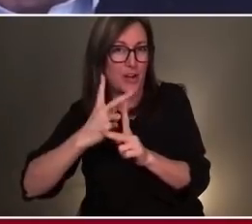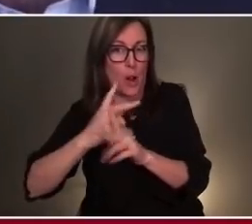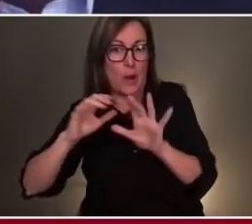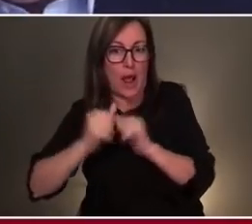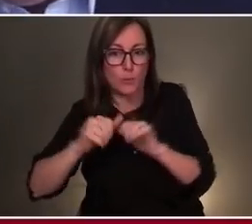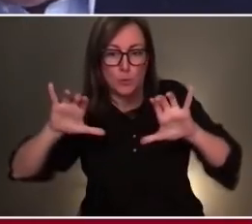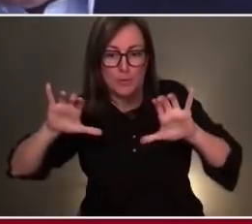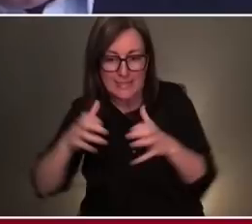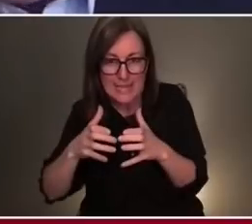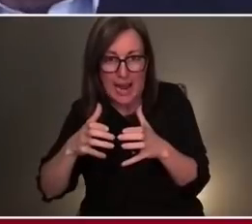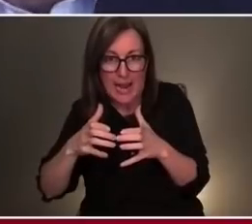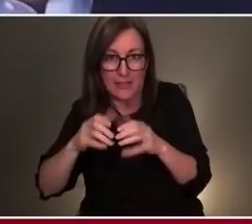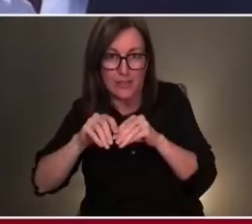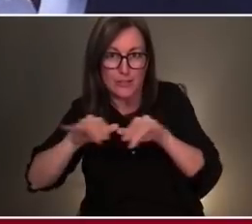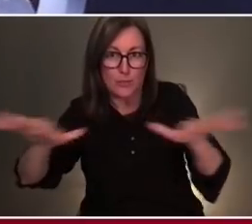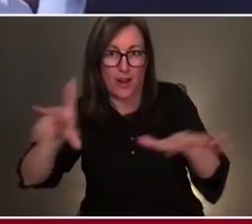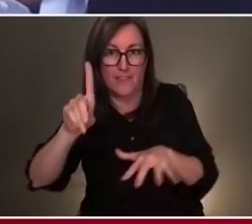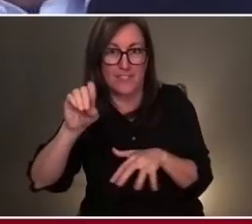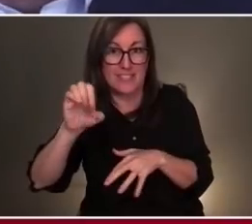the spread of Delta.